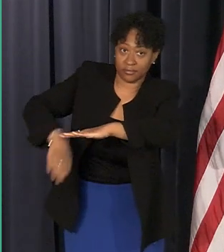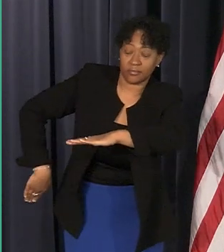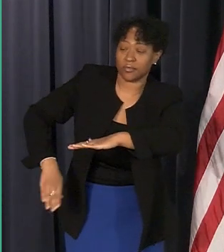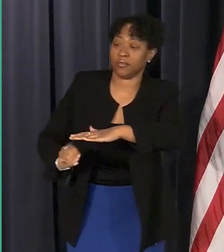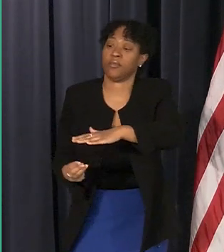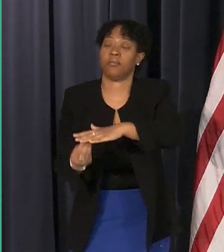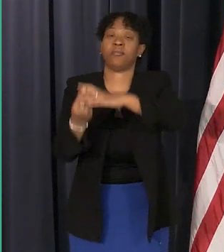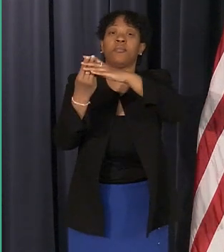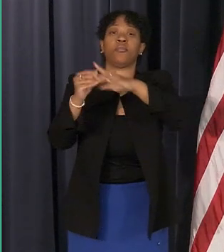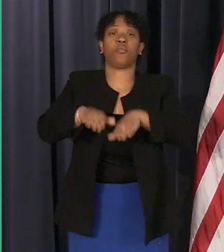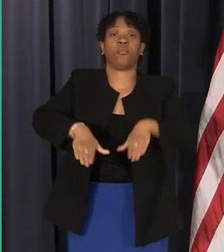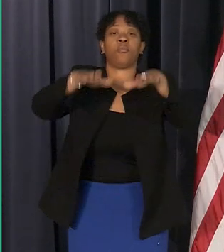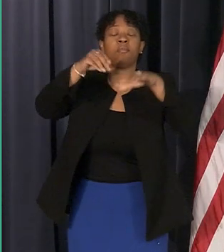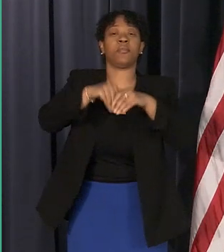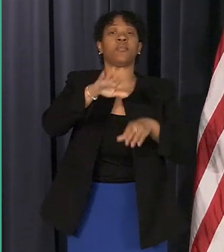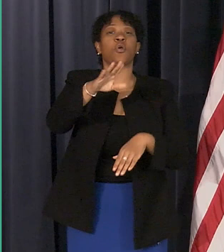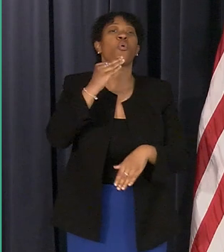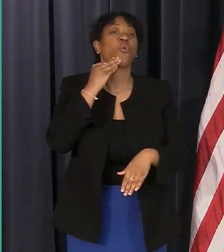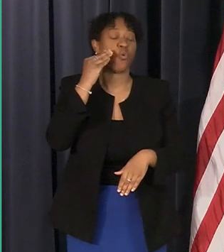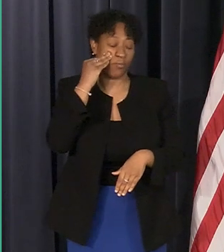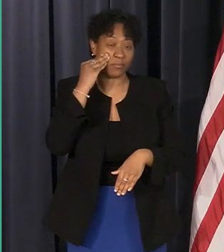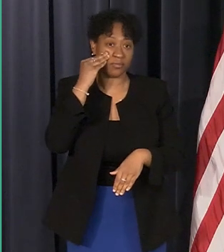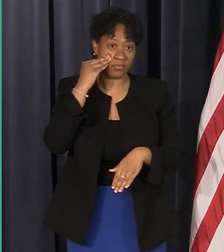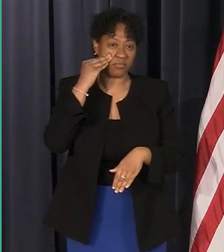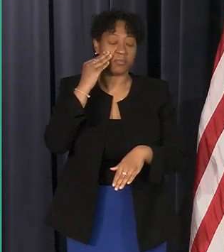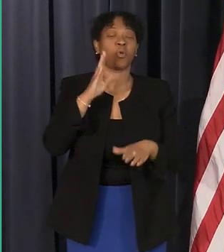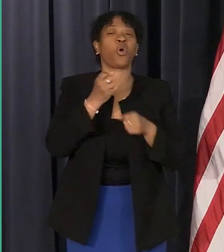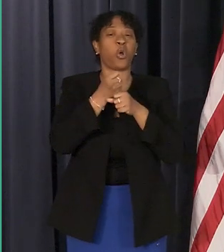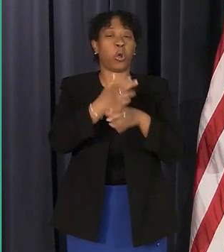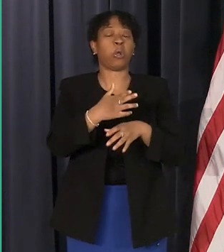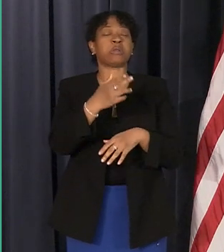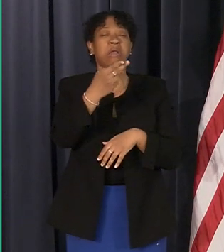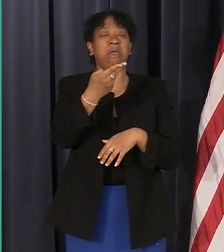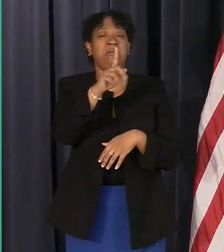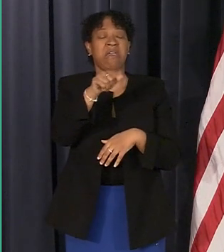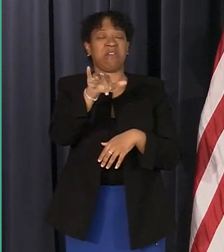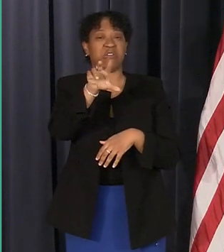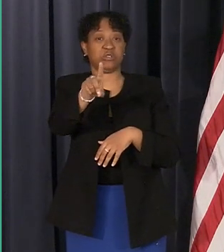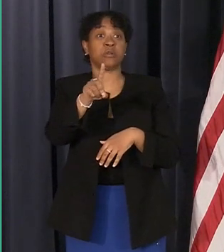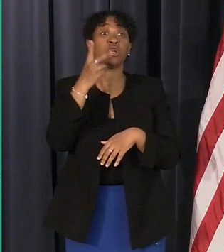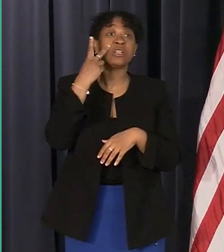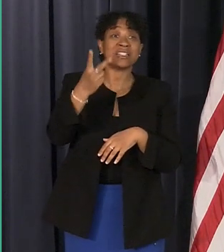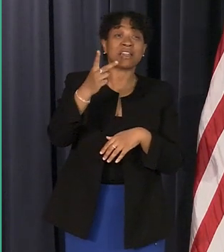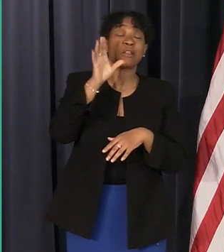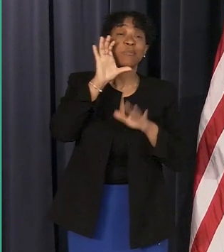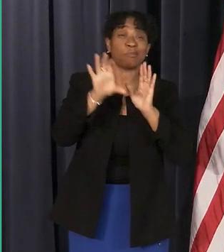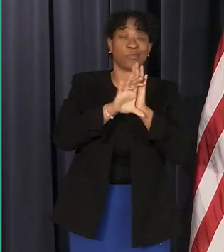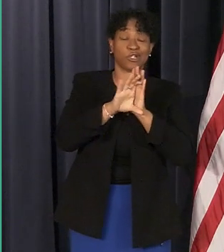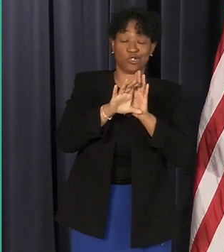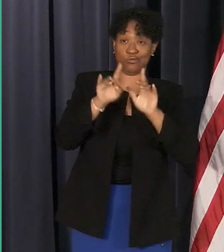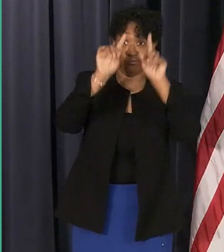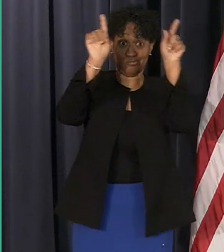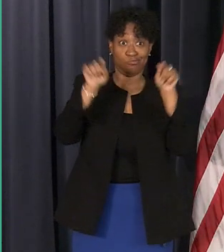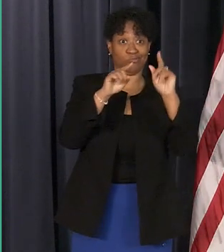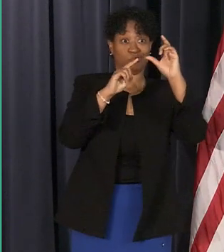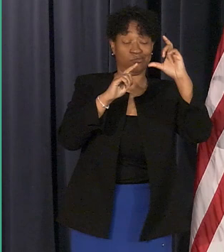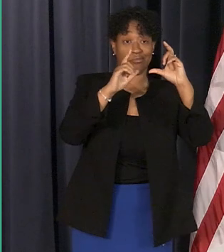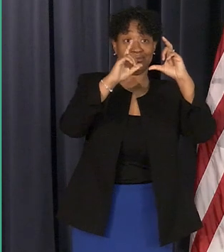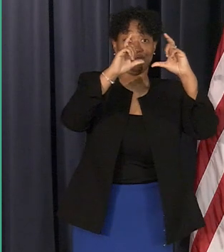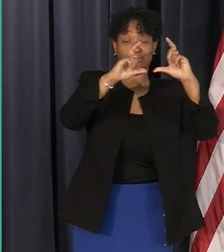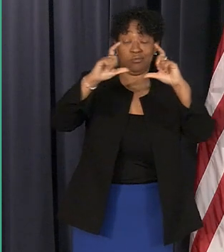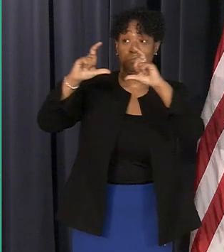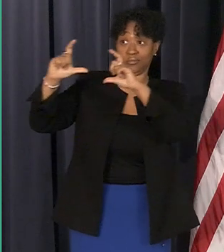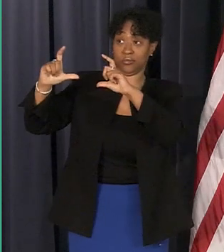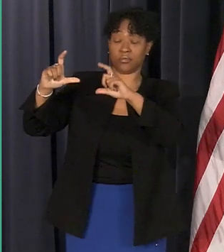public safety uh hazard and so what you see in the pit in the picture furthest to my right is a backwater